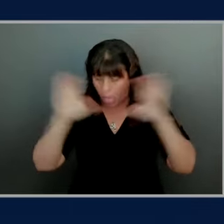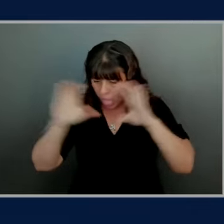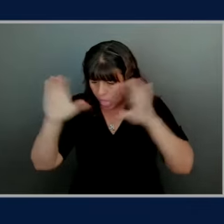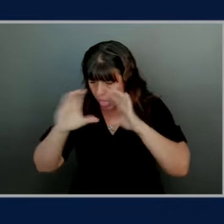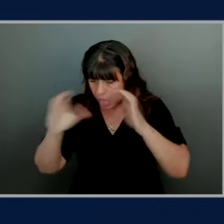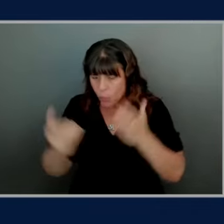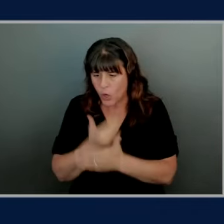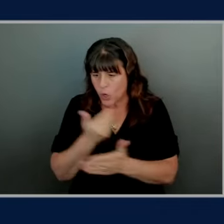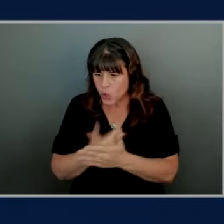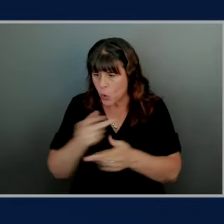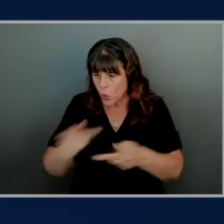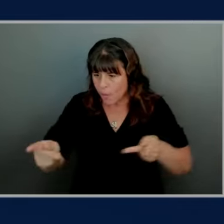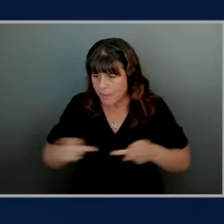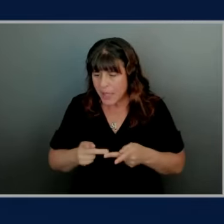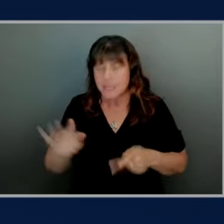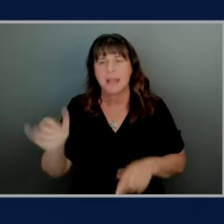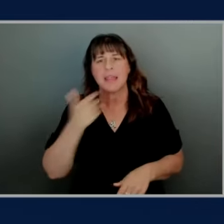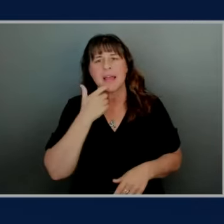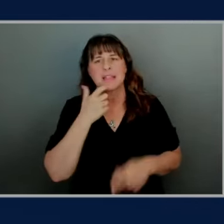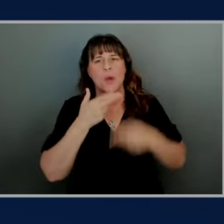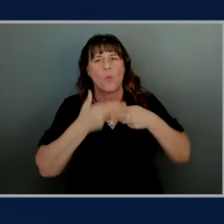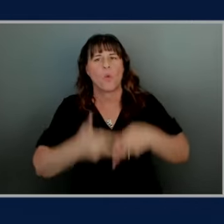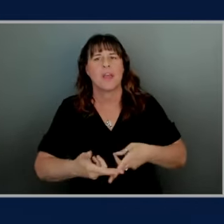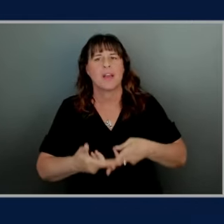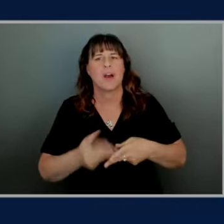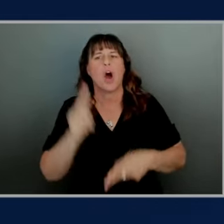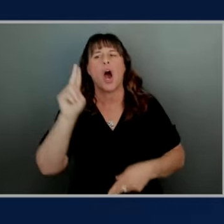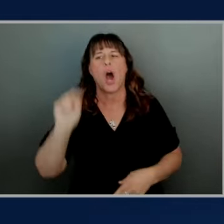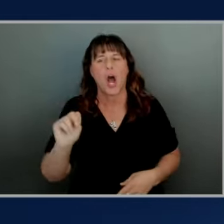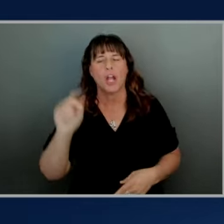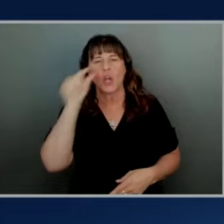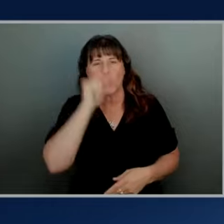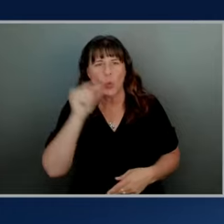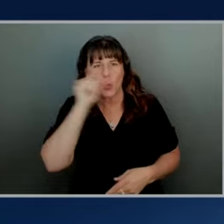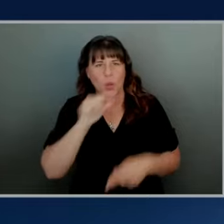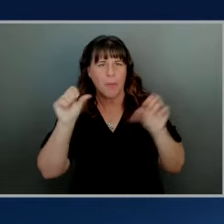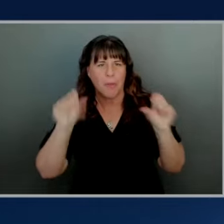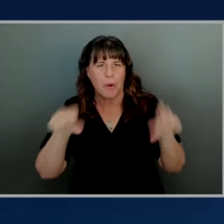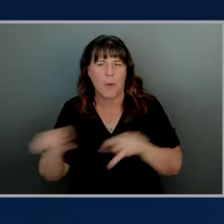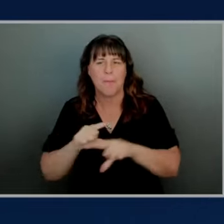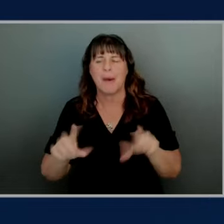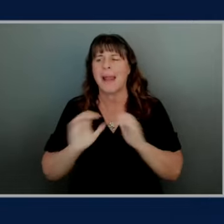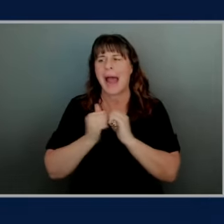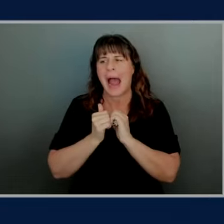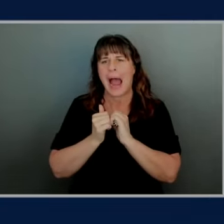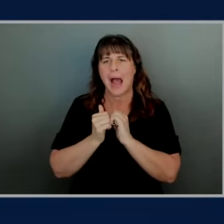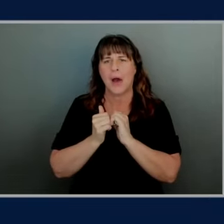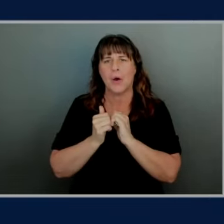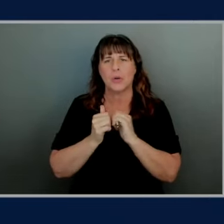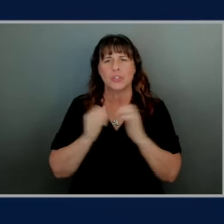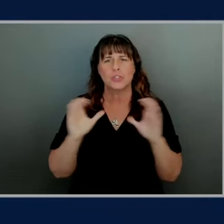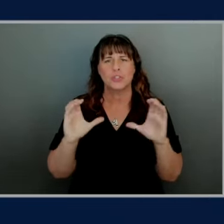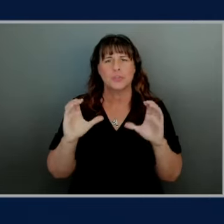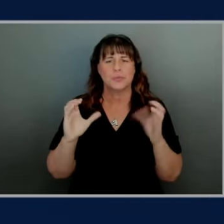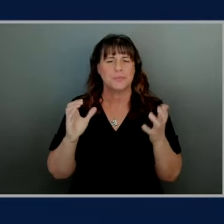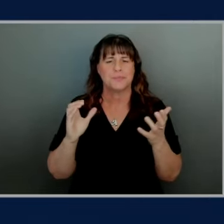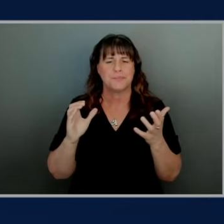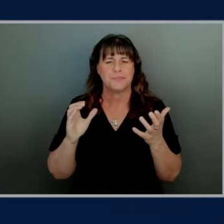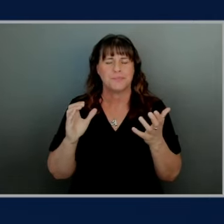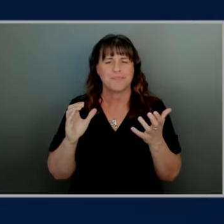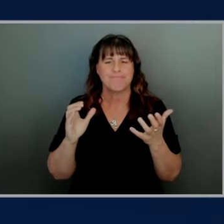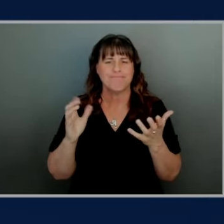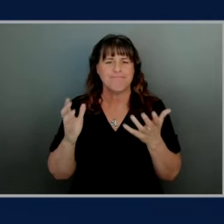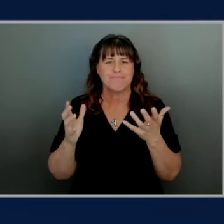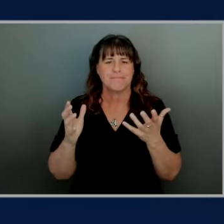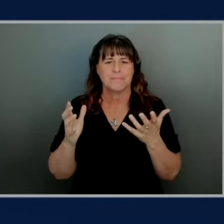like I said we like to call that the ungoogleable but also how to do a place right because sometimes it you know you